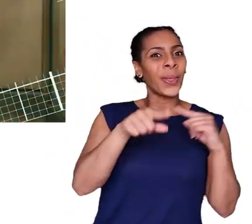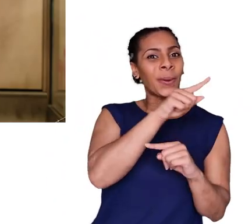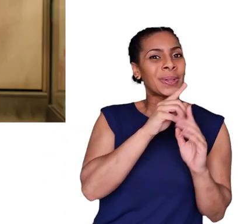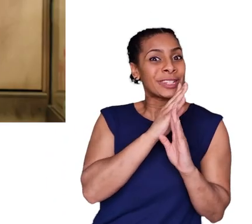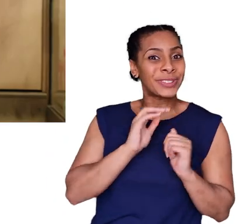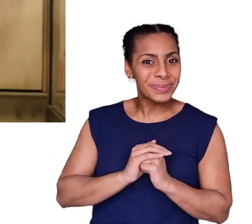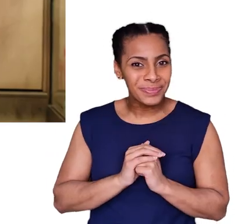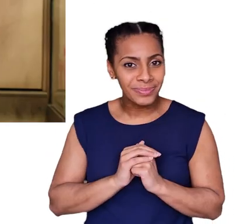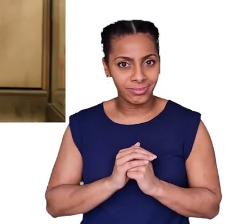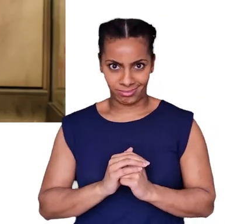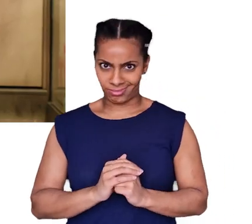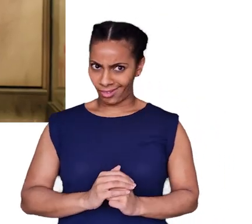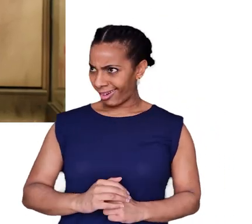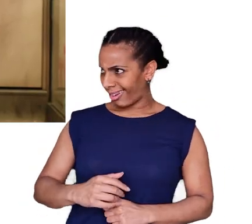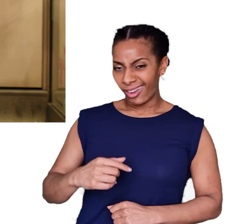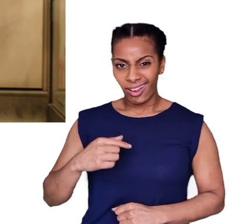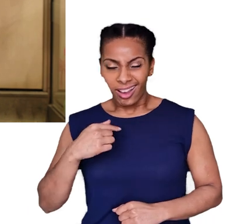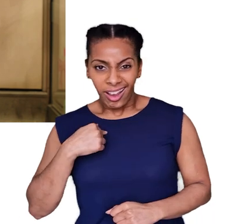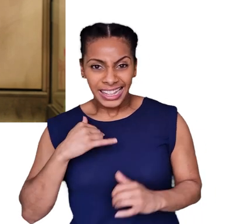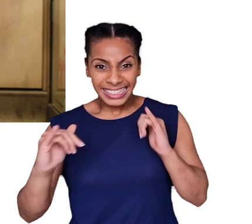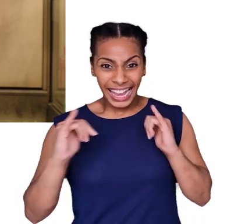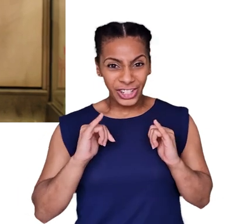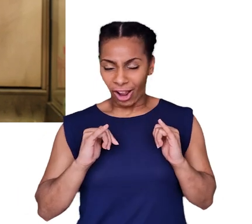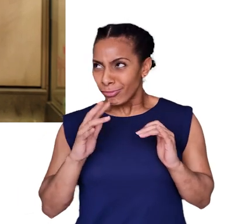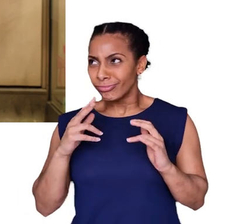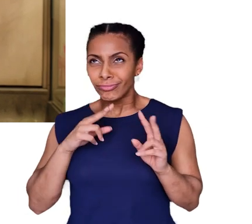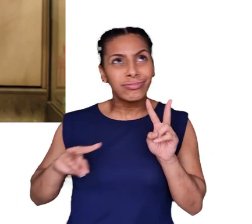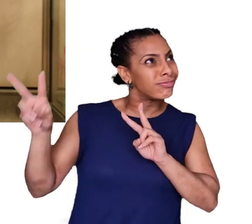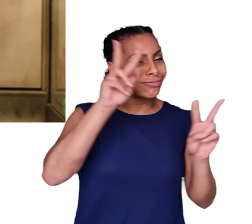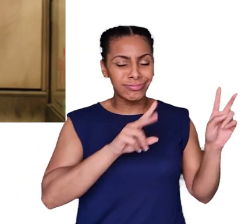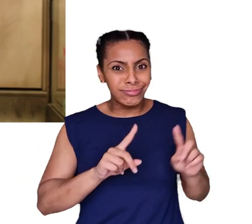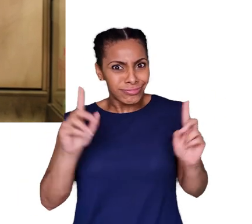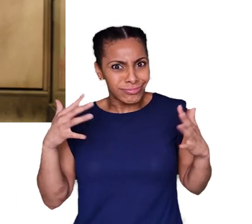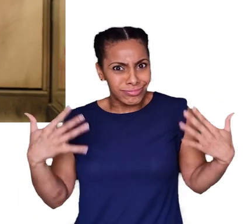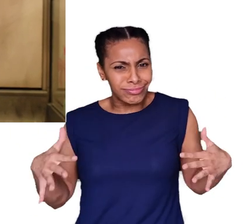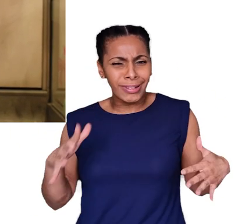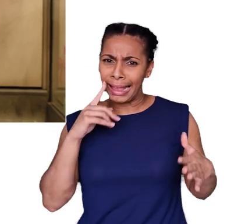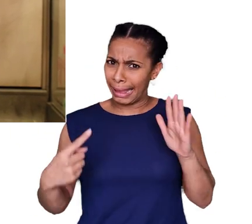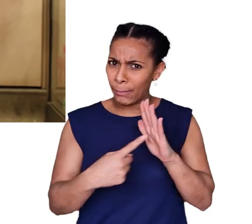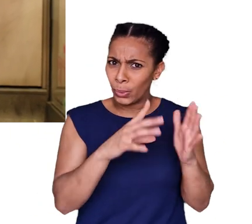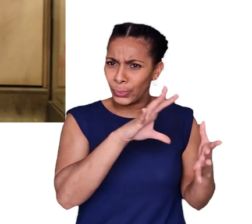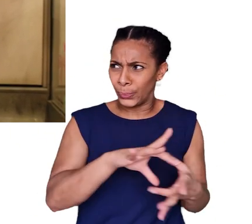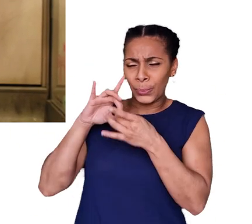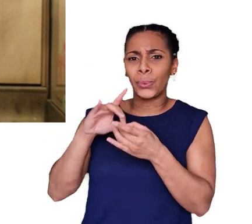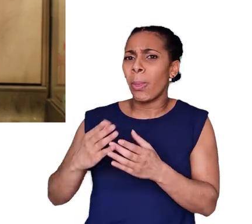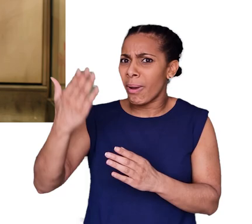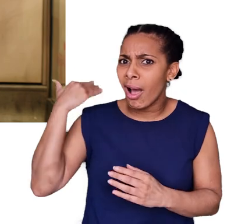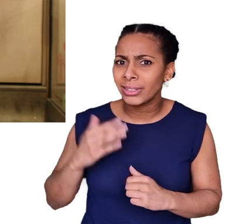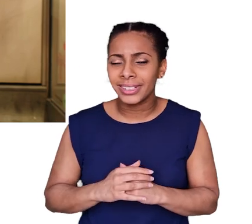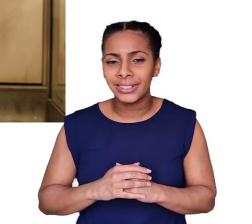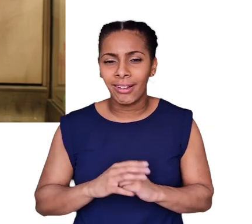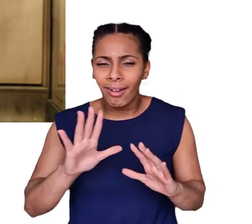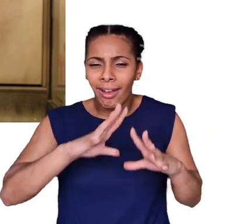I won't ever look at the station the same again. It's so important to actually keep that connection to the past.